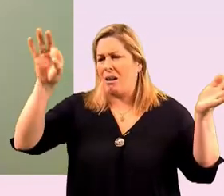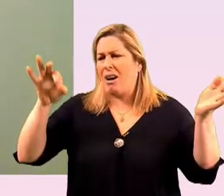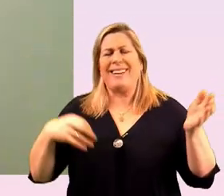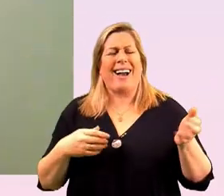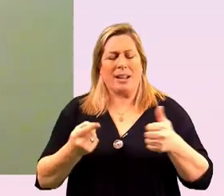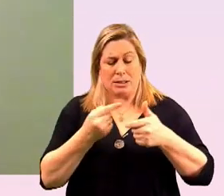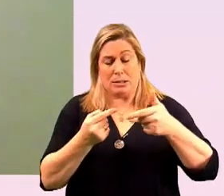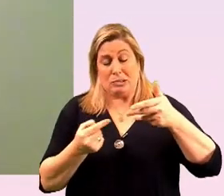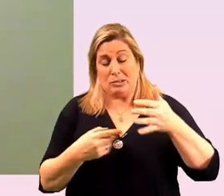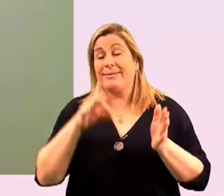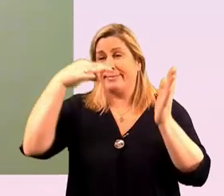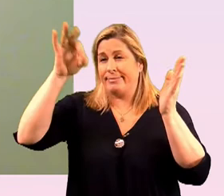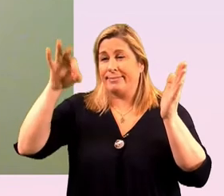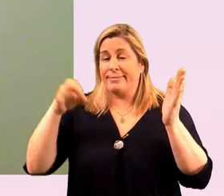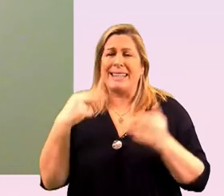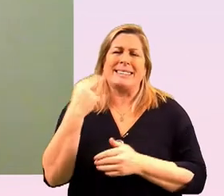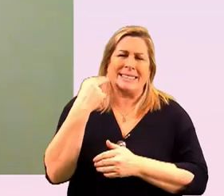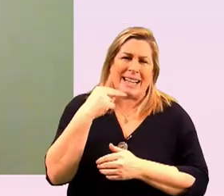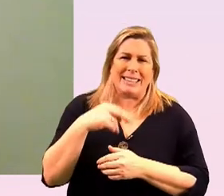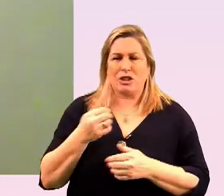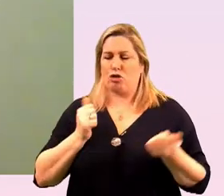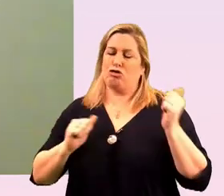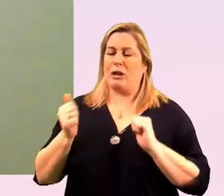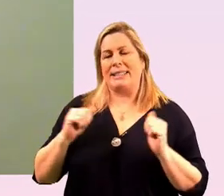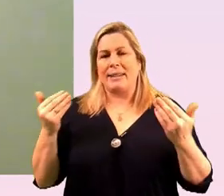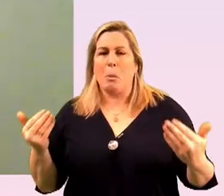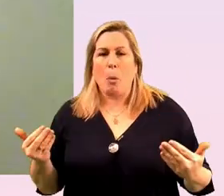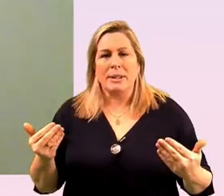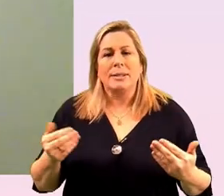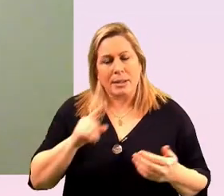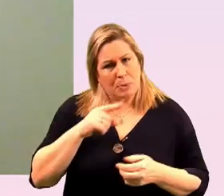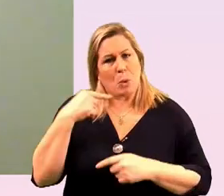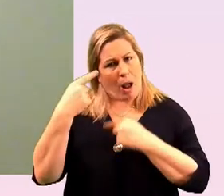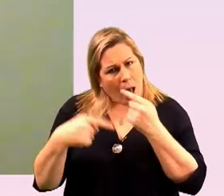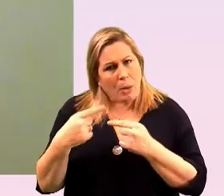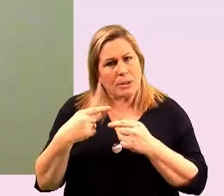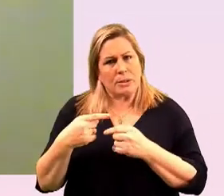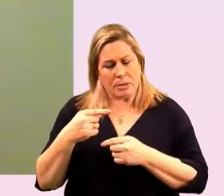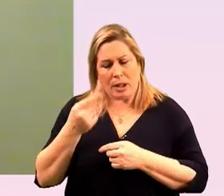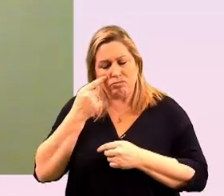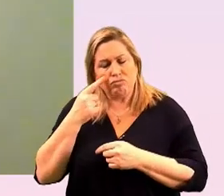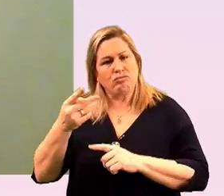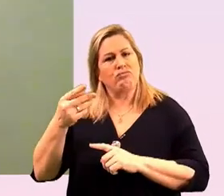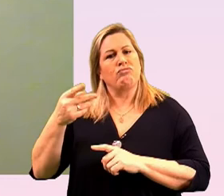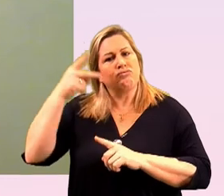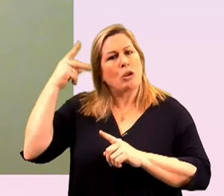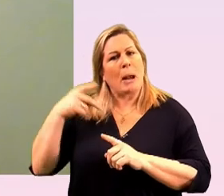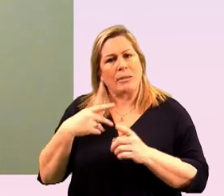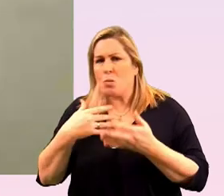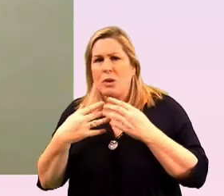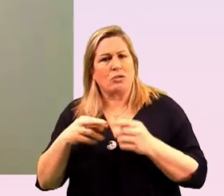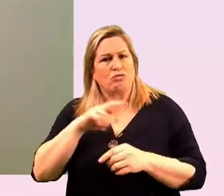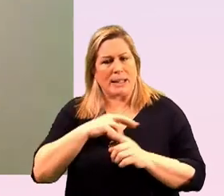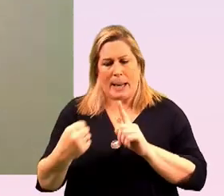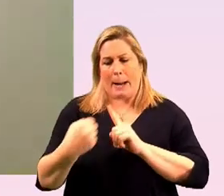something because it's the nice thing to do or it's trendy right now um so we always go back to impact again um i think a great example of